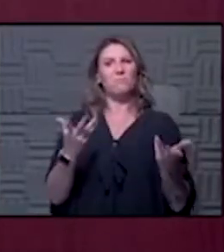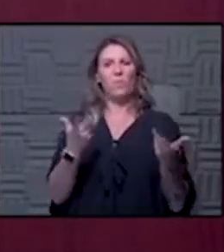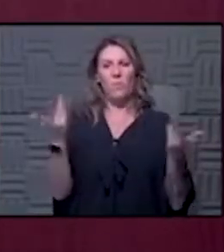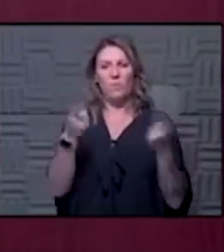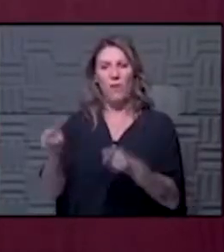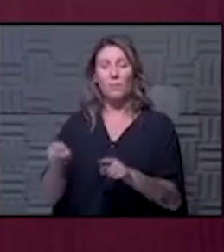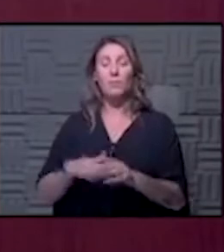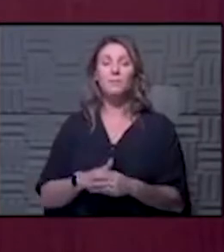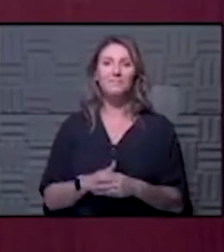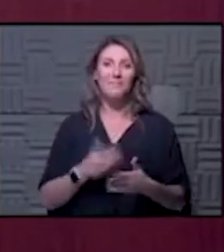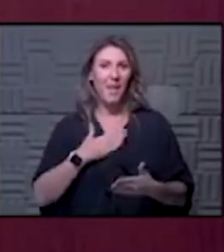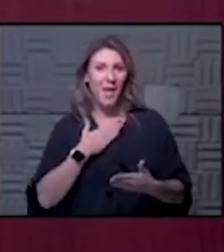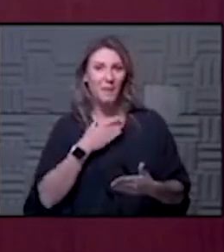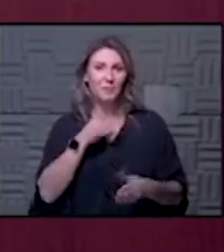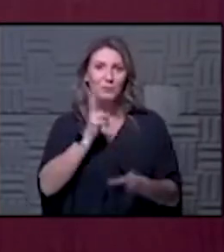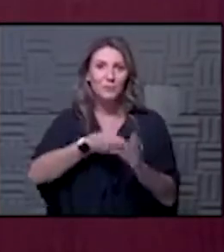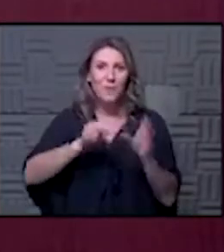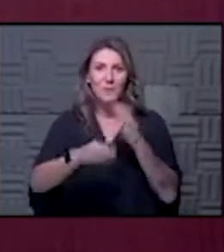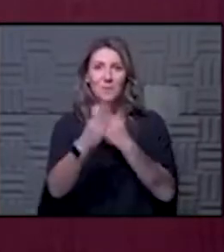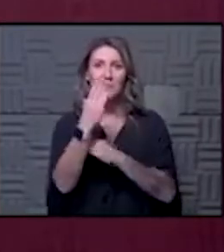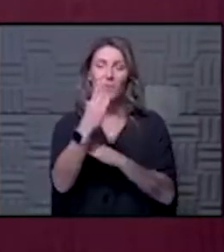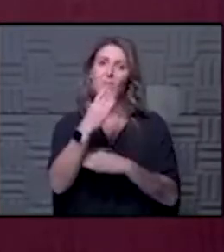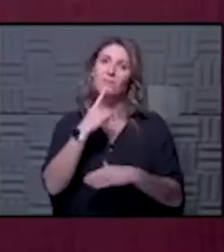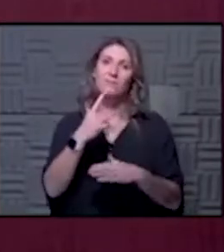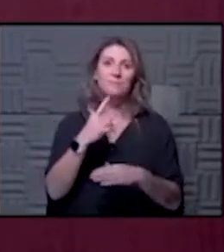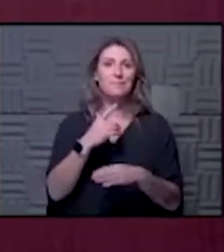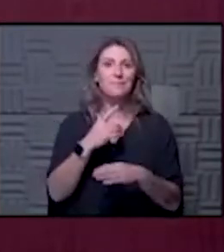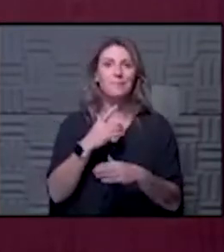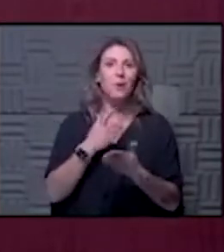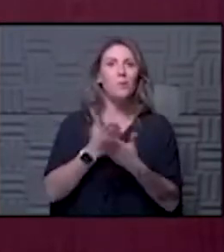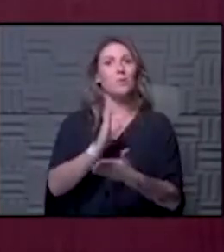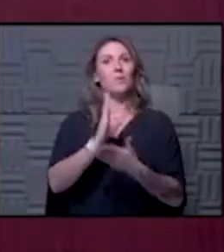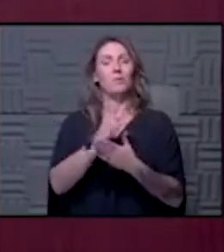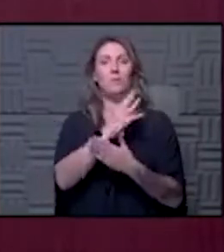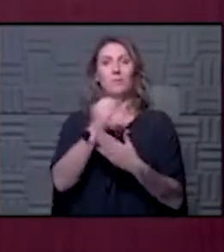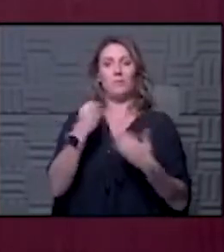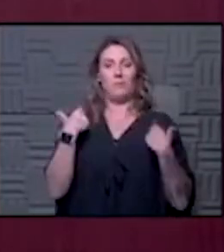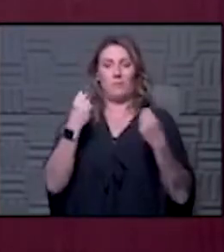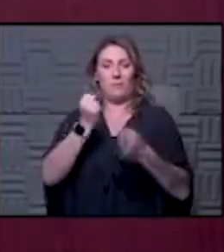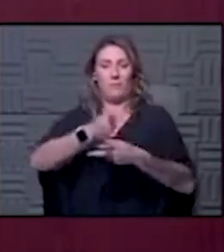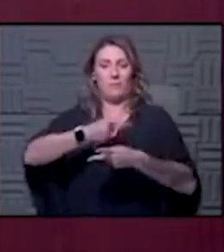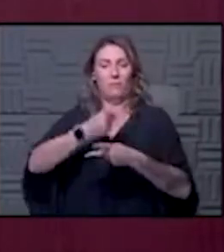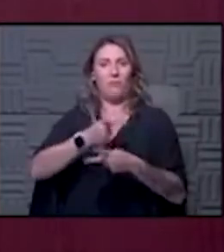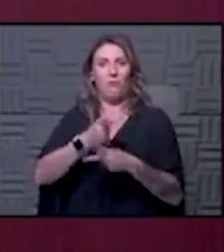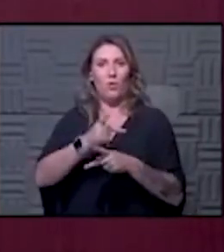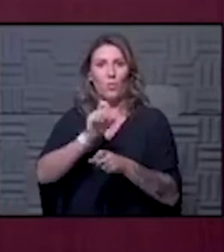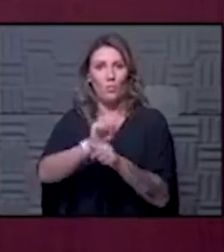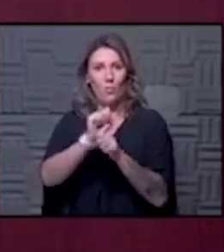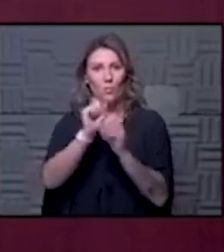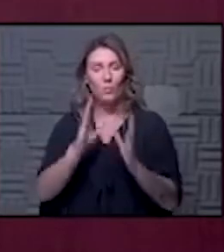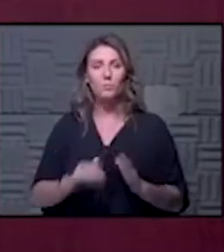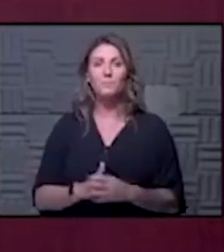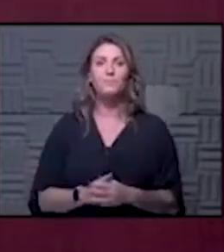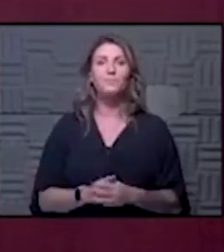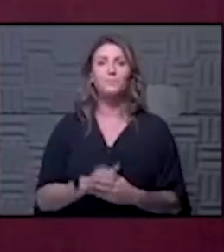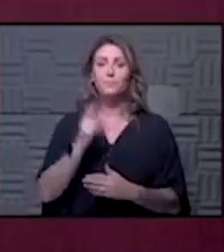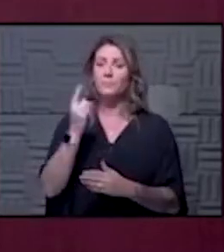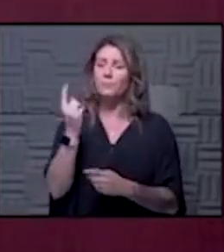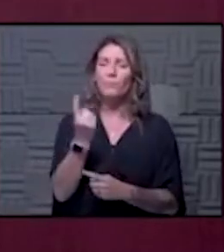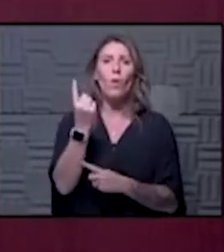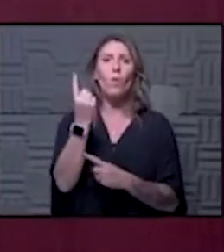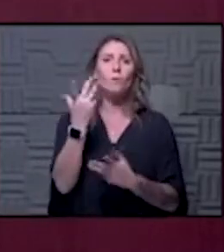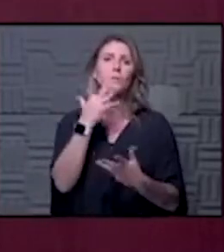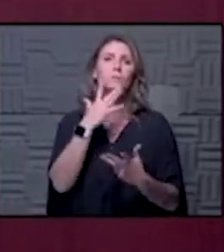it is and remains such a privilege to be a physician and a health care worker it has always come with a unique